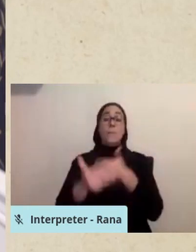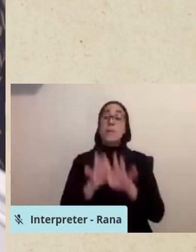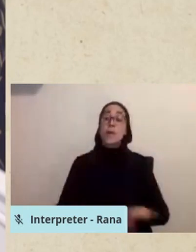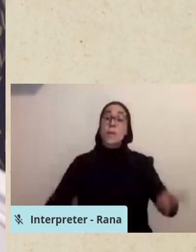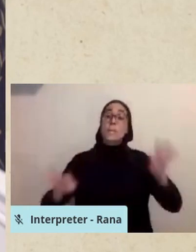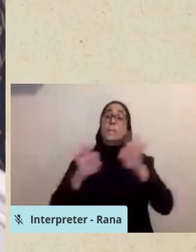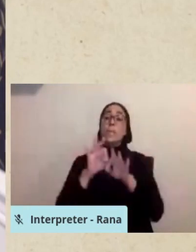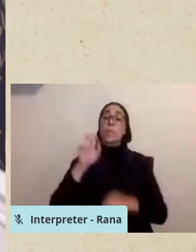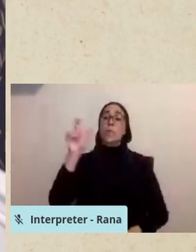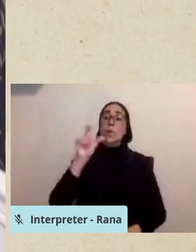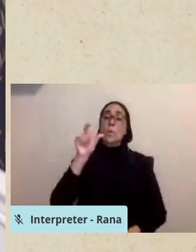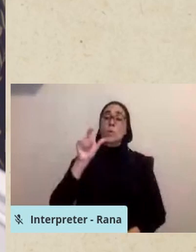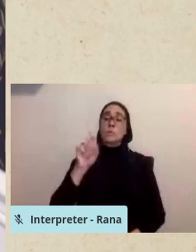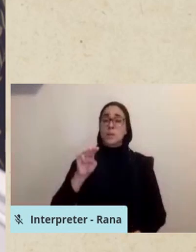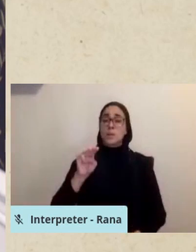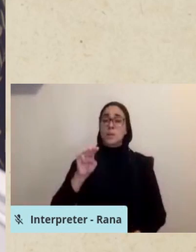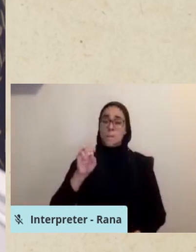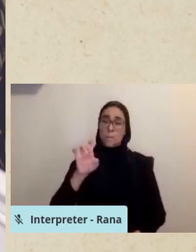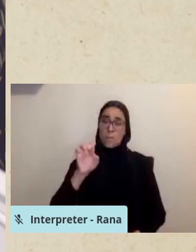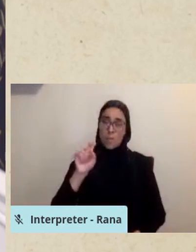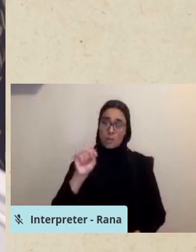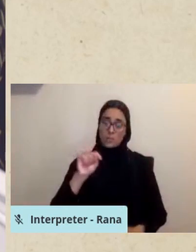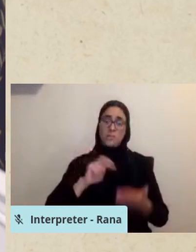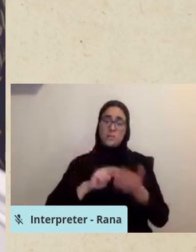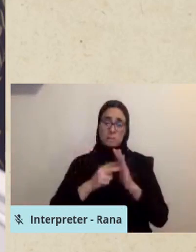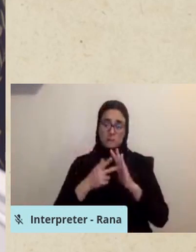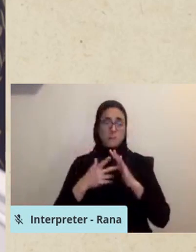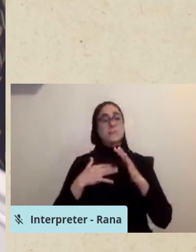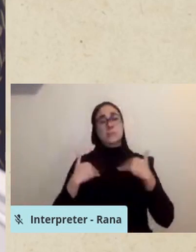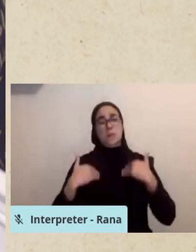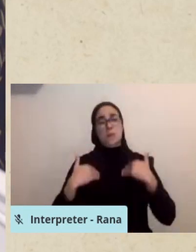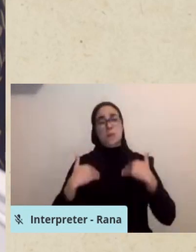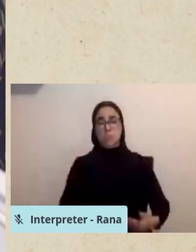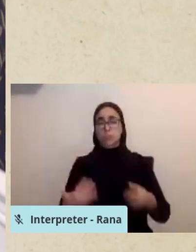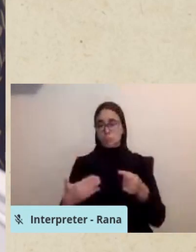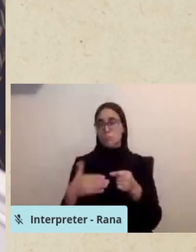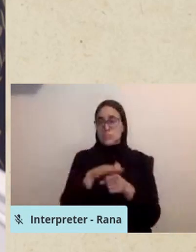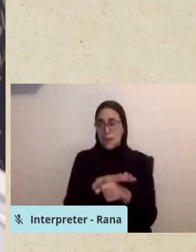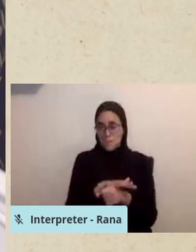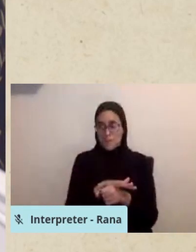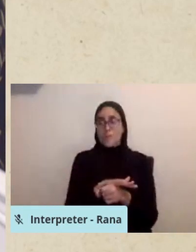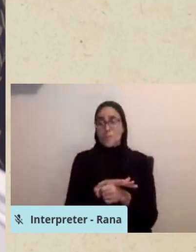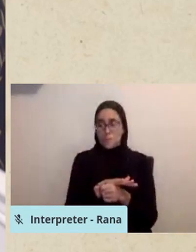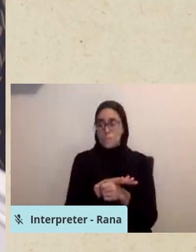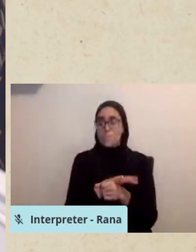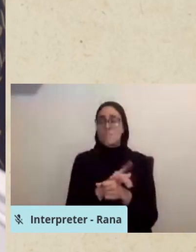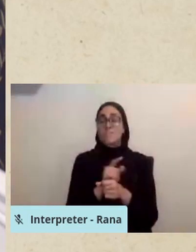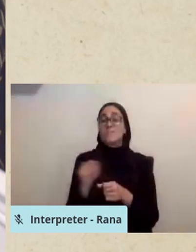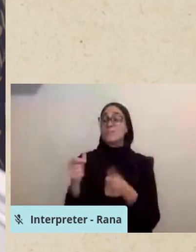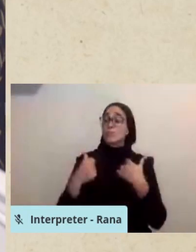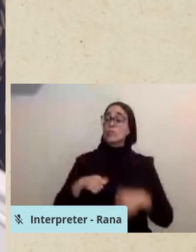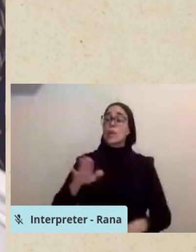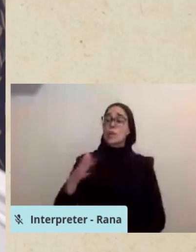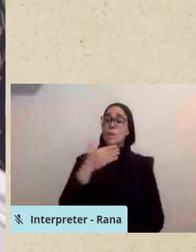often a deeply spiritual practice in life, be maintained even in death. To the best of your ability, please try to keep the